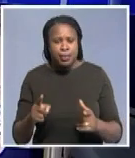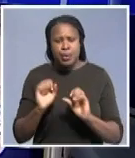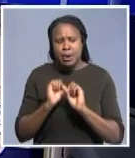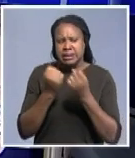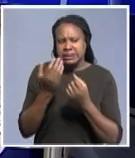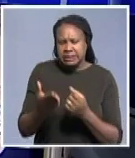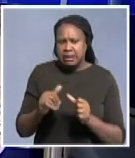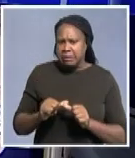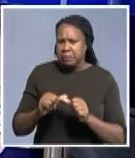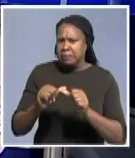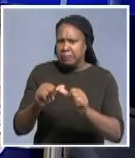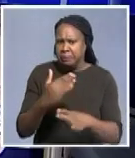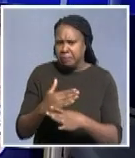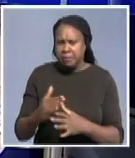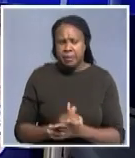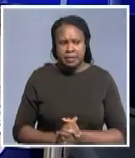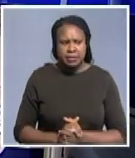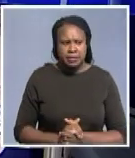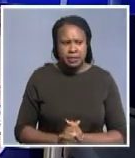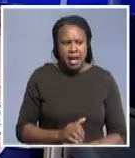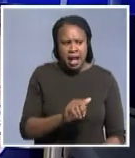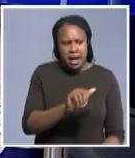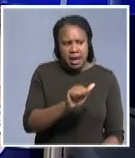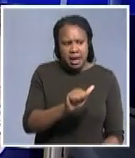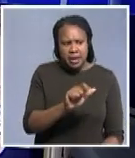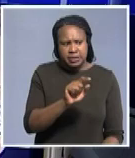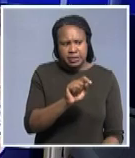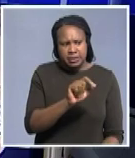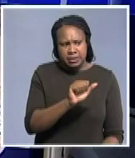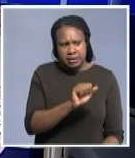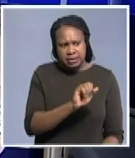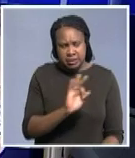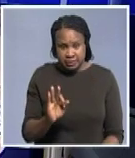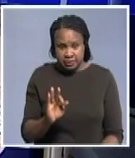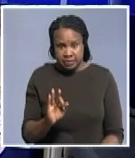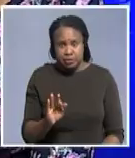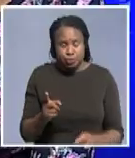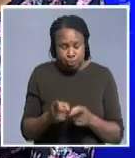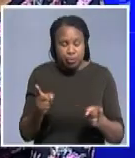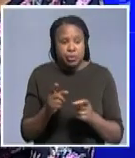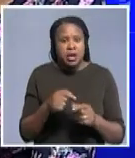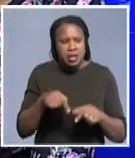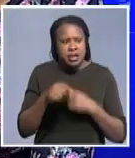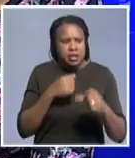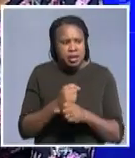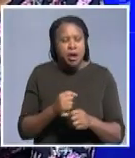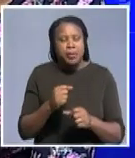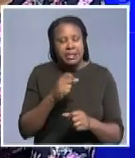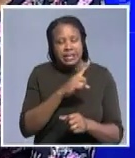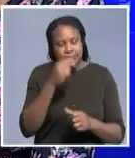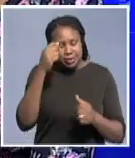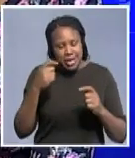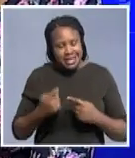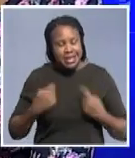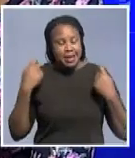organization has been in operation actually it's ATAF the African tax administration forum and this year we actually celebrating our 10 year anniversary